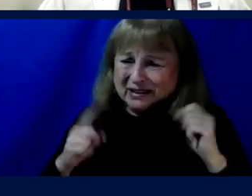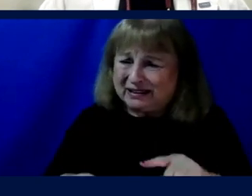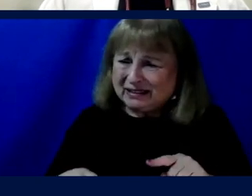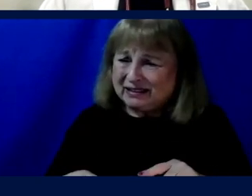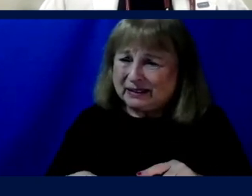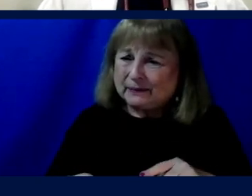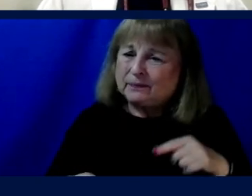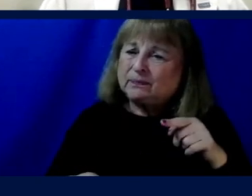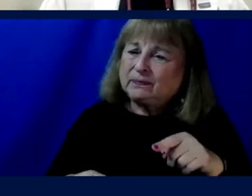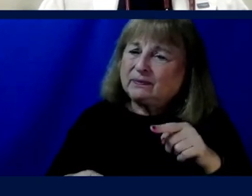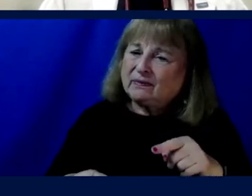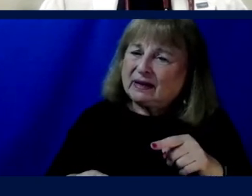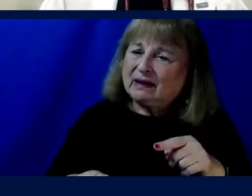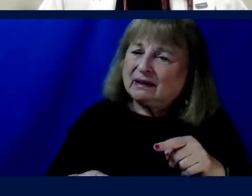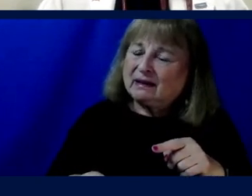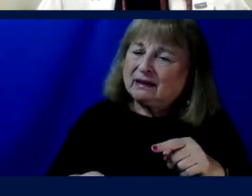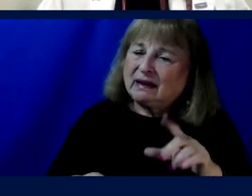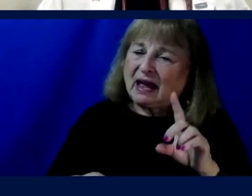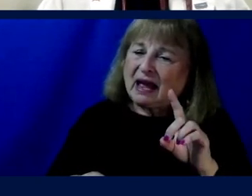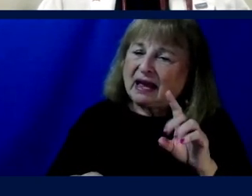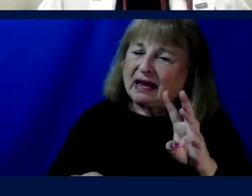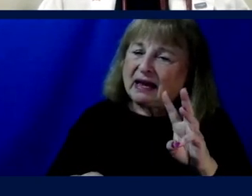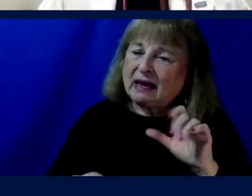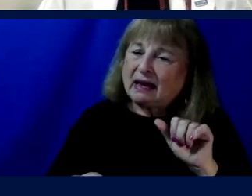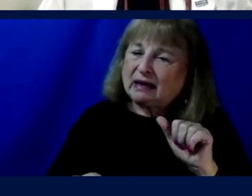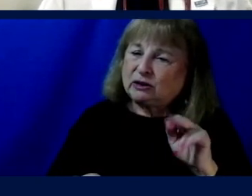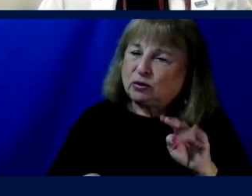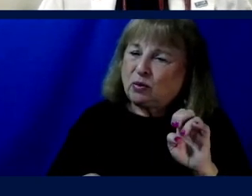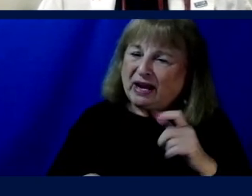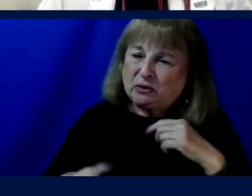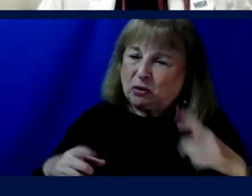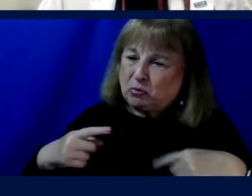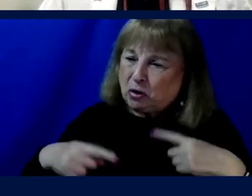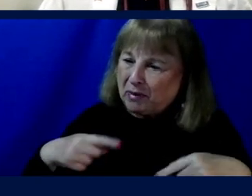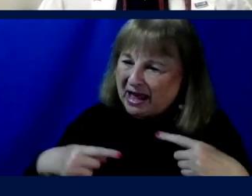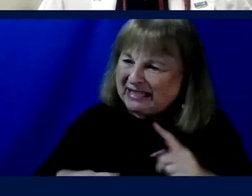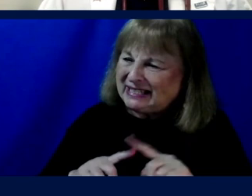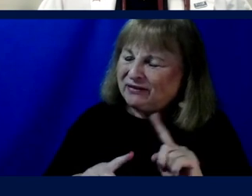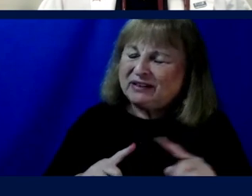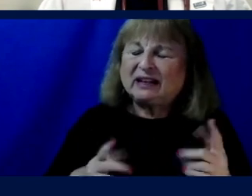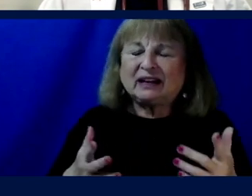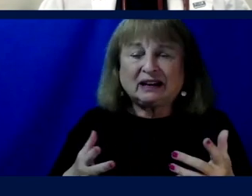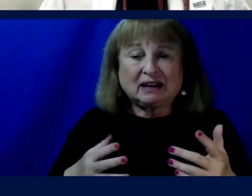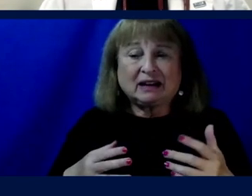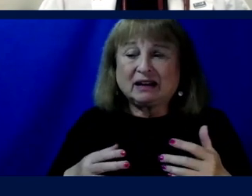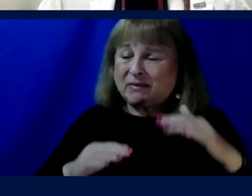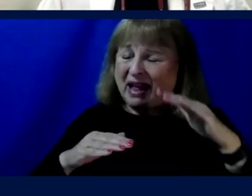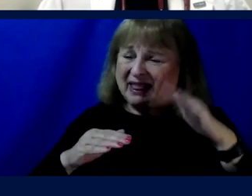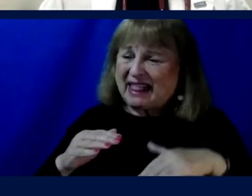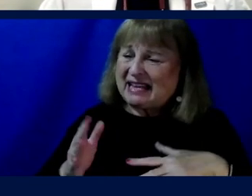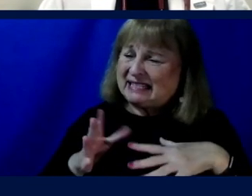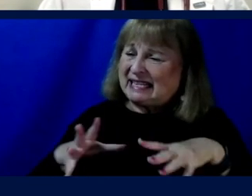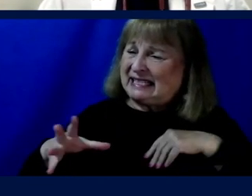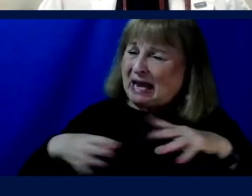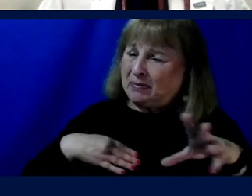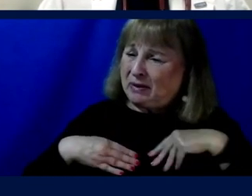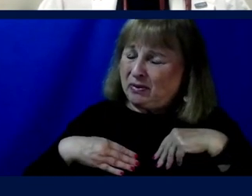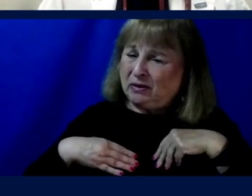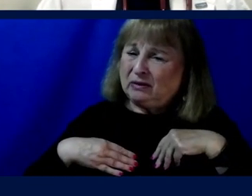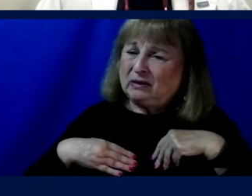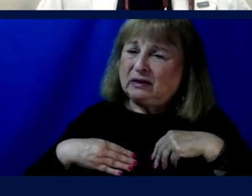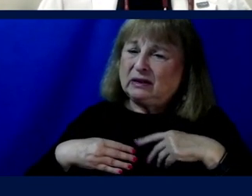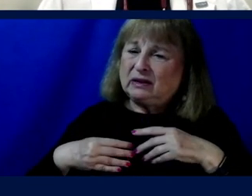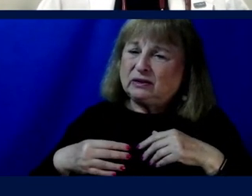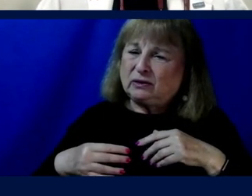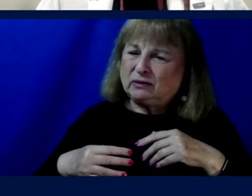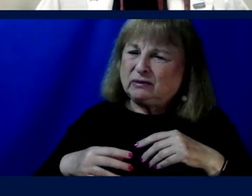So she is much, she and Dwayne and others who propel differently and have different configurations are going to be less susceptible to bone, skin and muscle